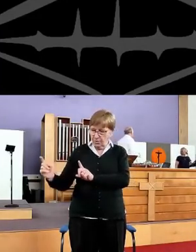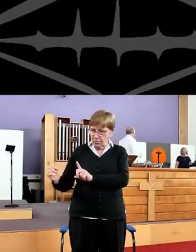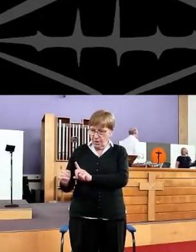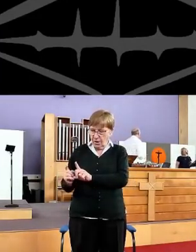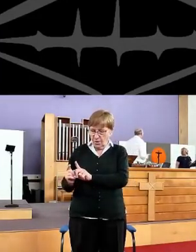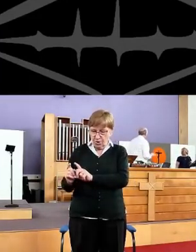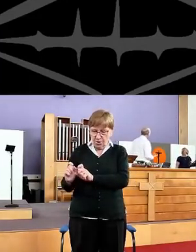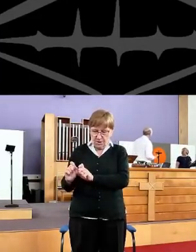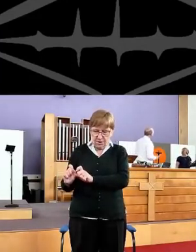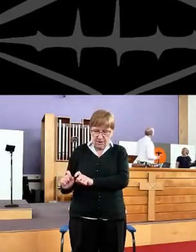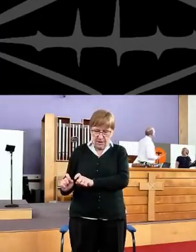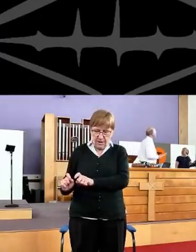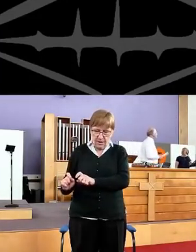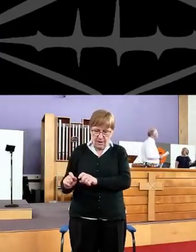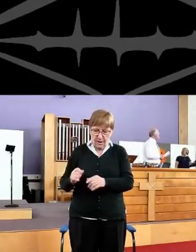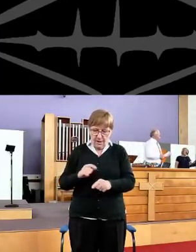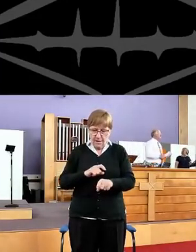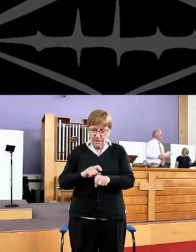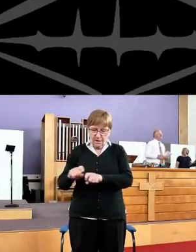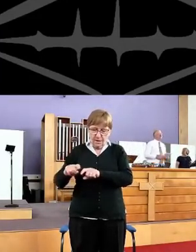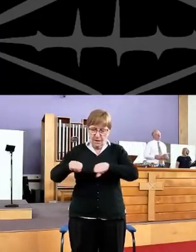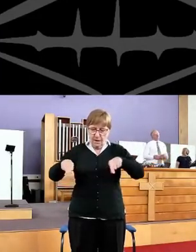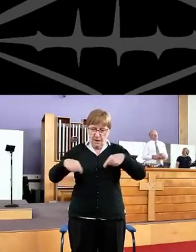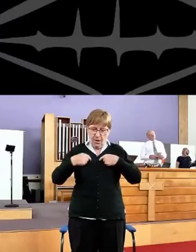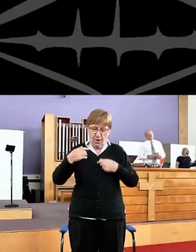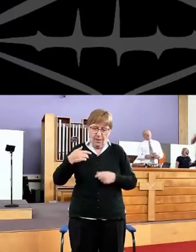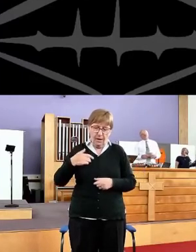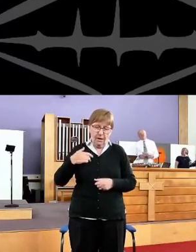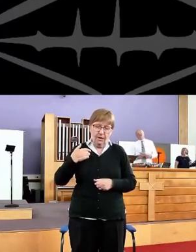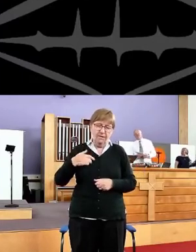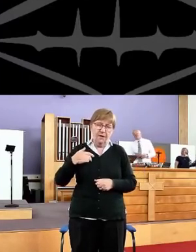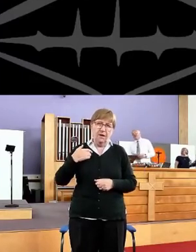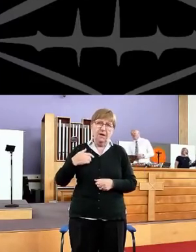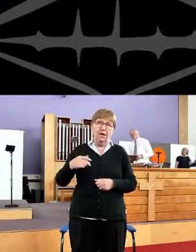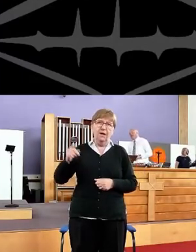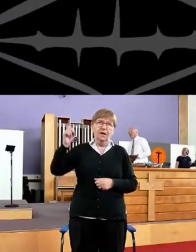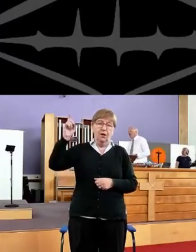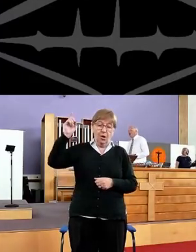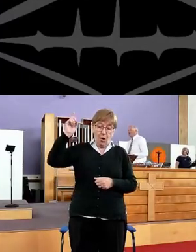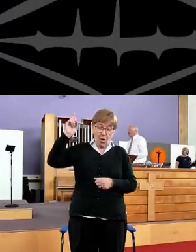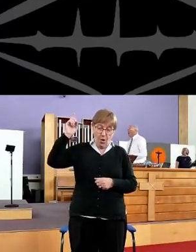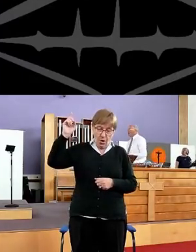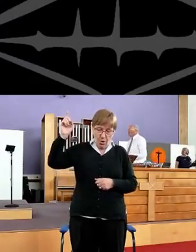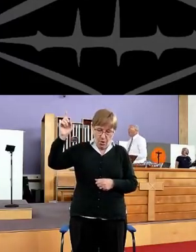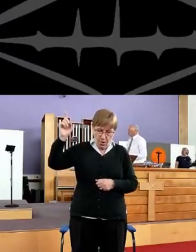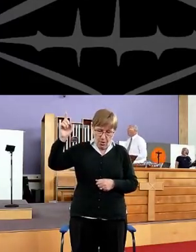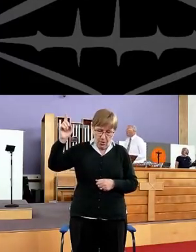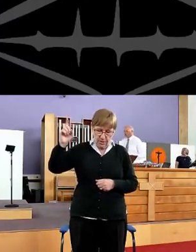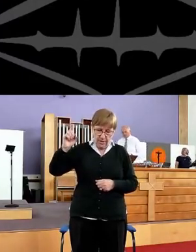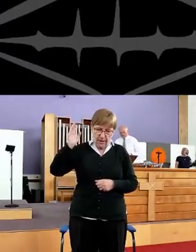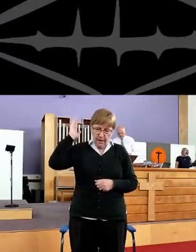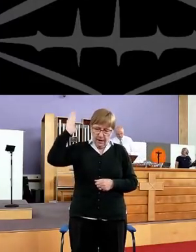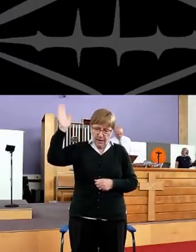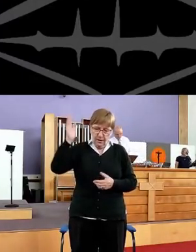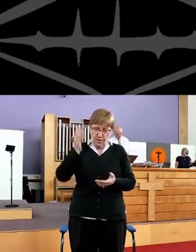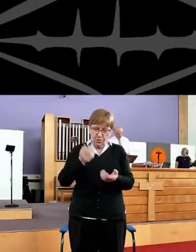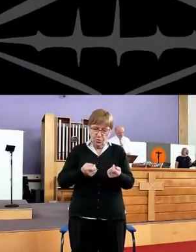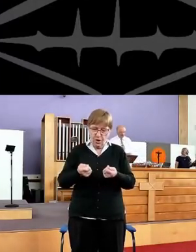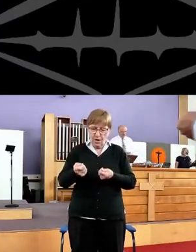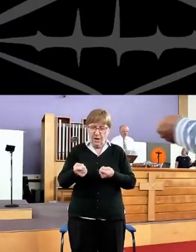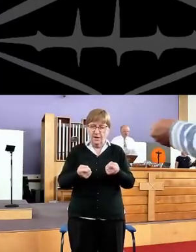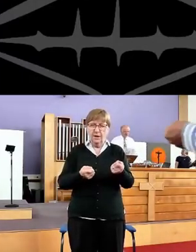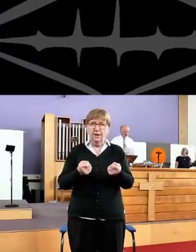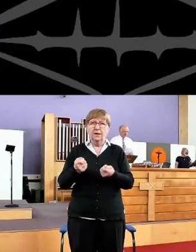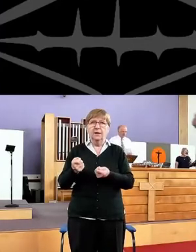will crush at me Till our living hope Is